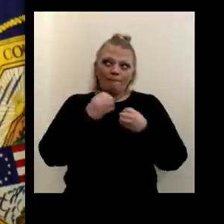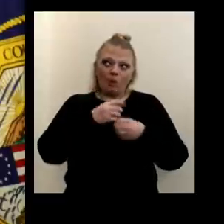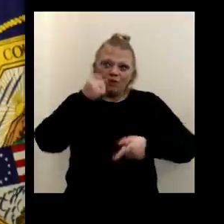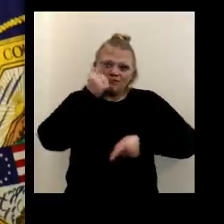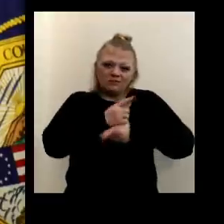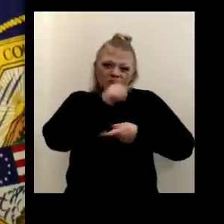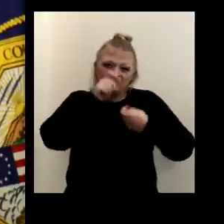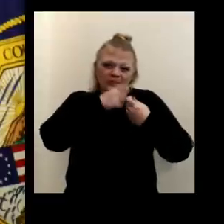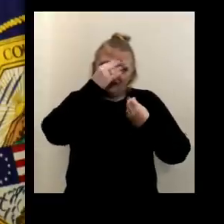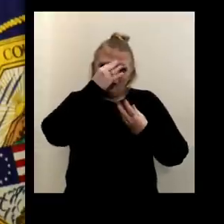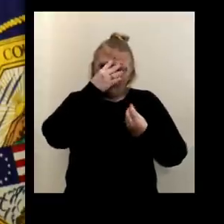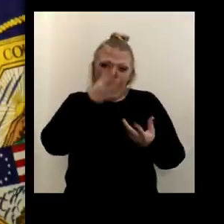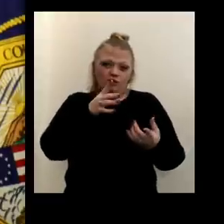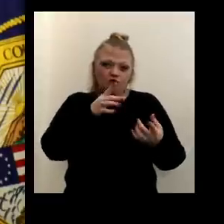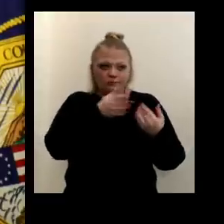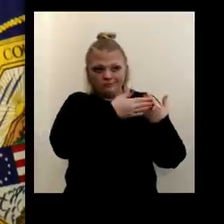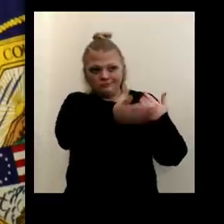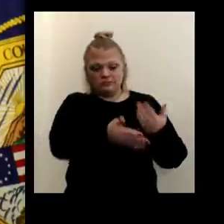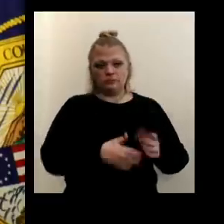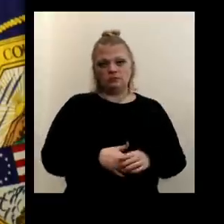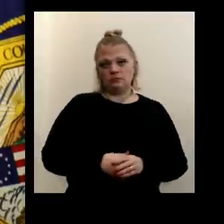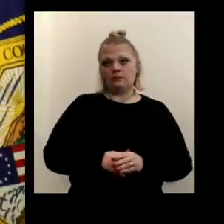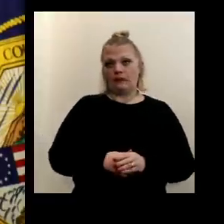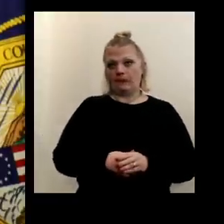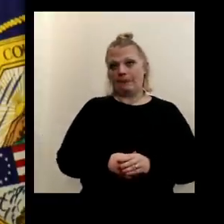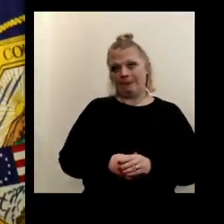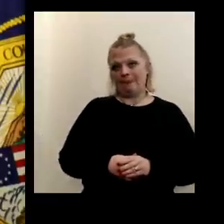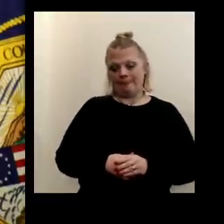information as this moves along. Uh,